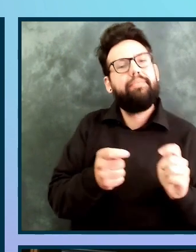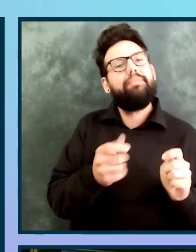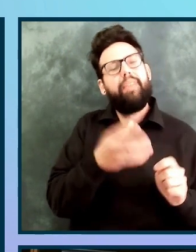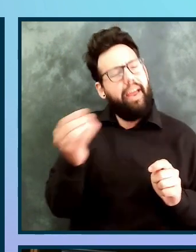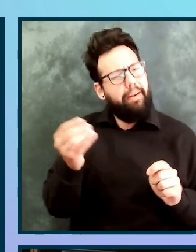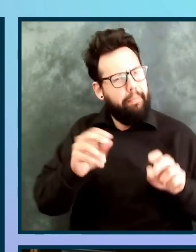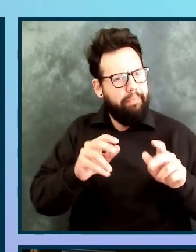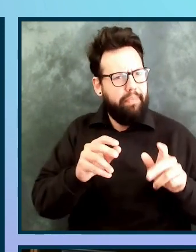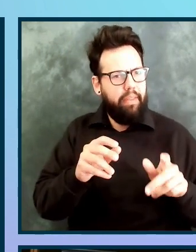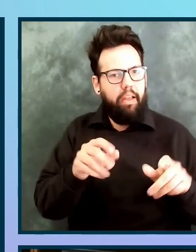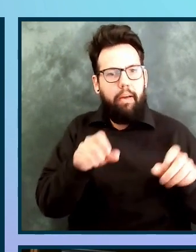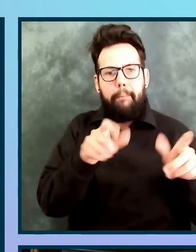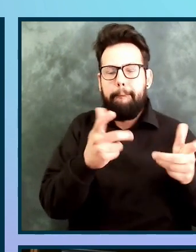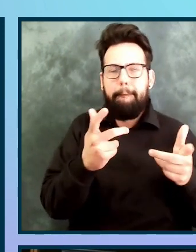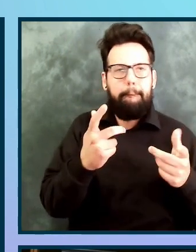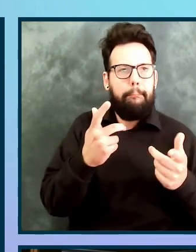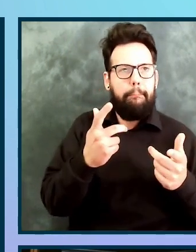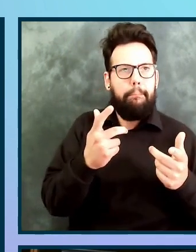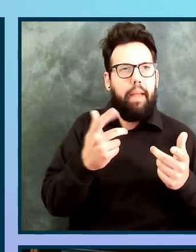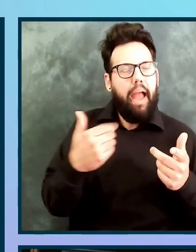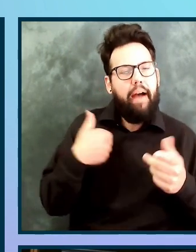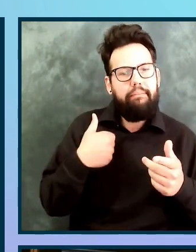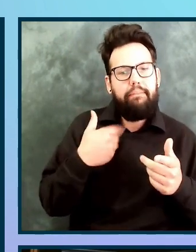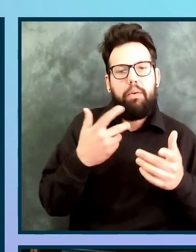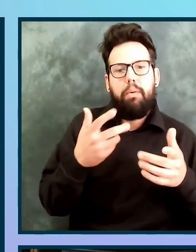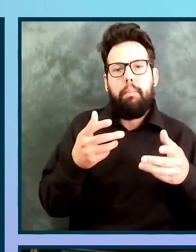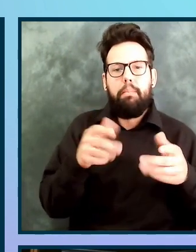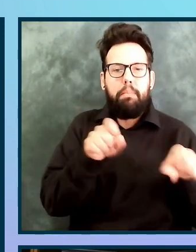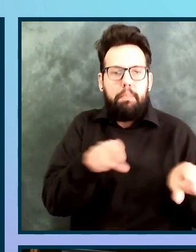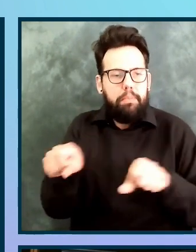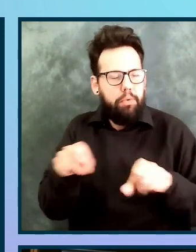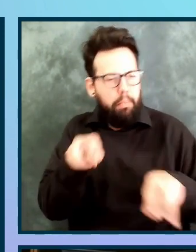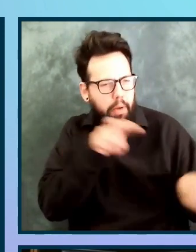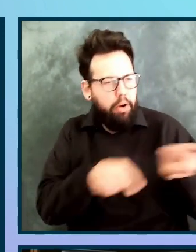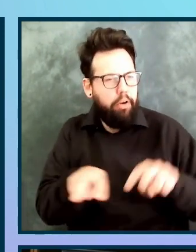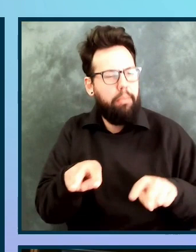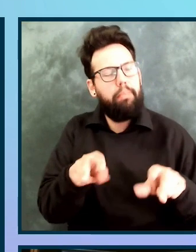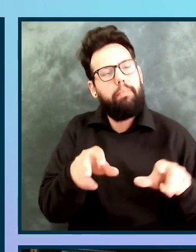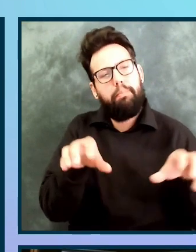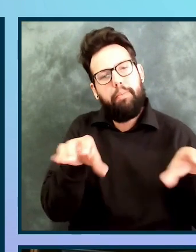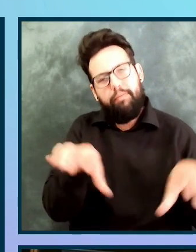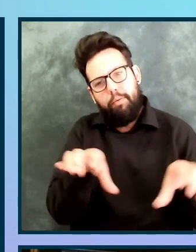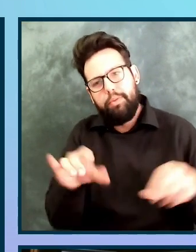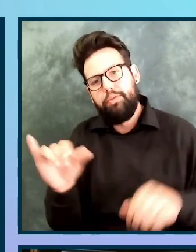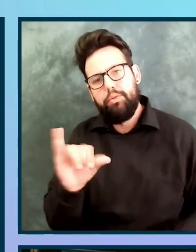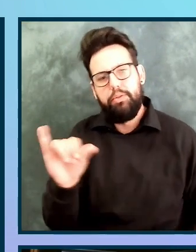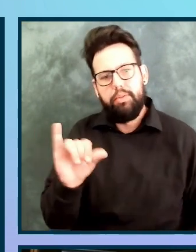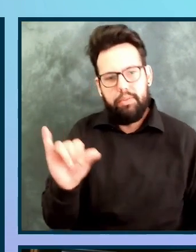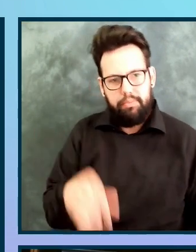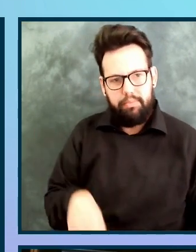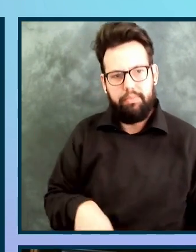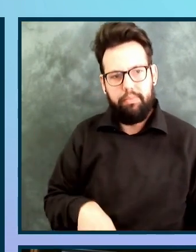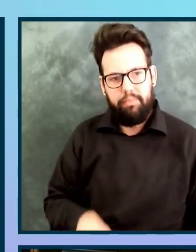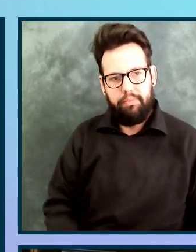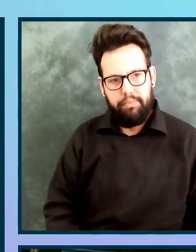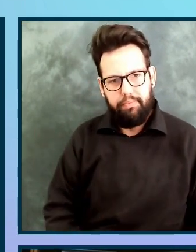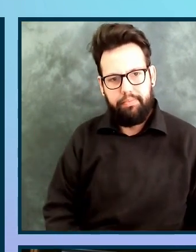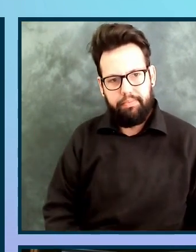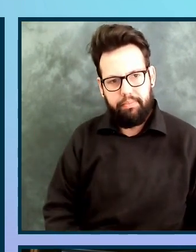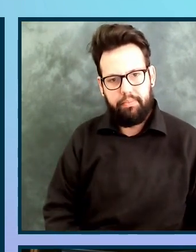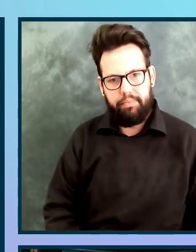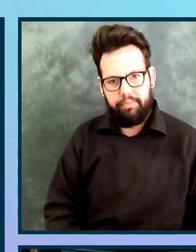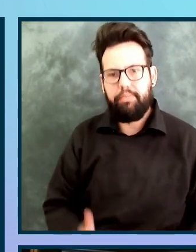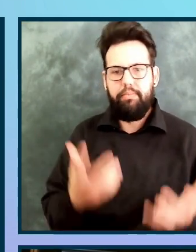appropriate. Consider implementing in phases or stages. Factors to consider. Psychological blocks.